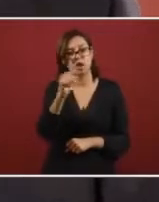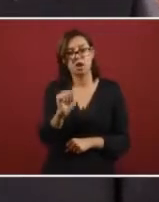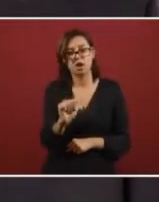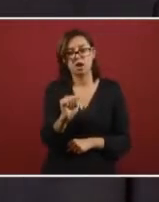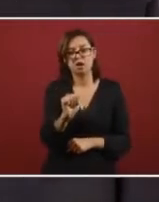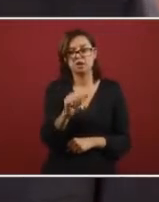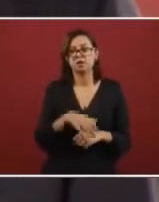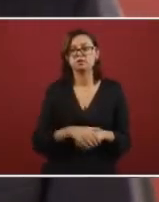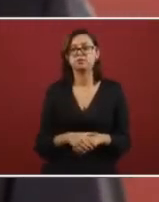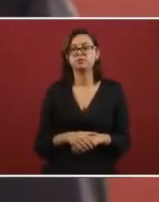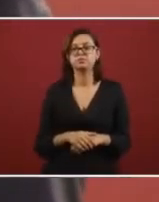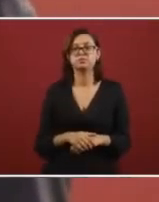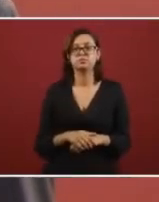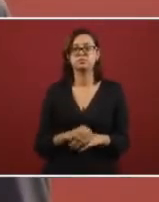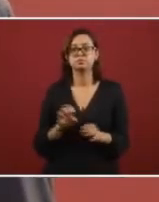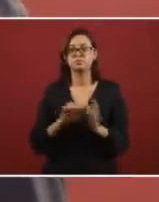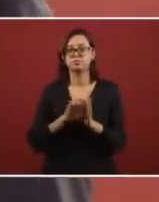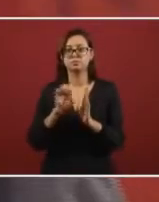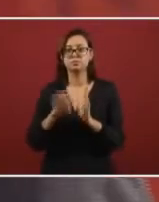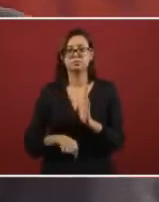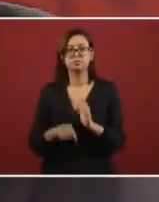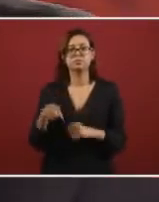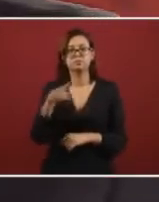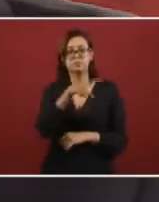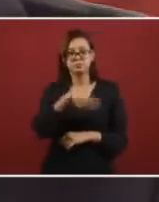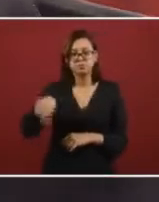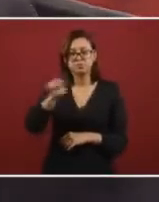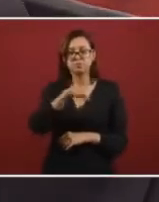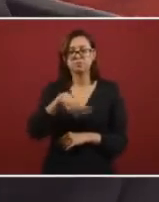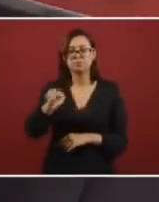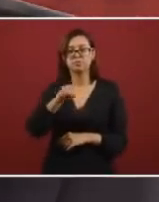They, for example, have to leave,